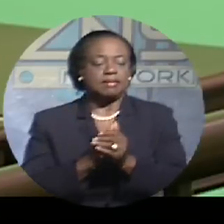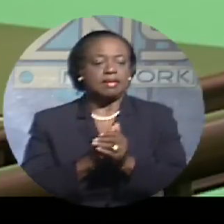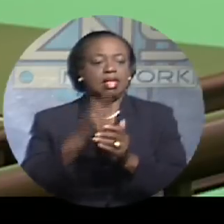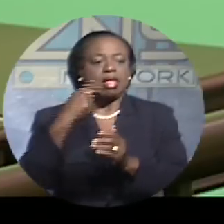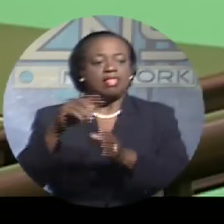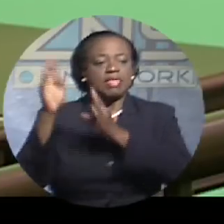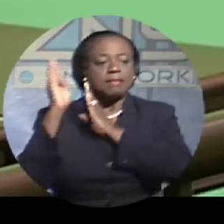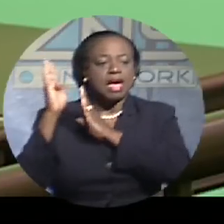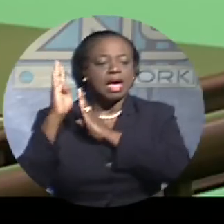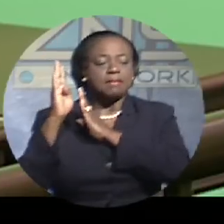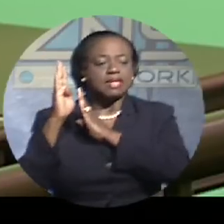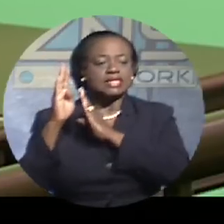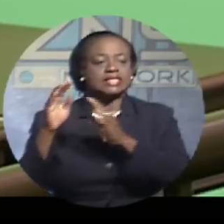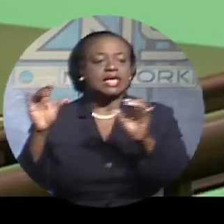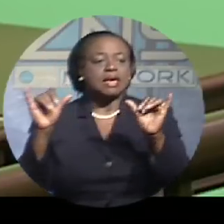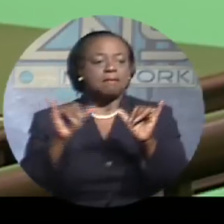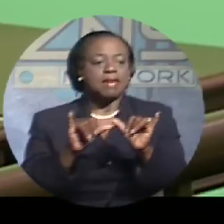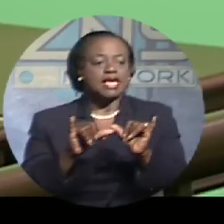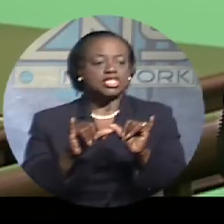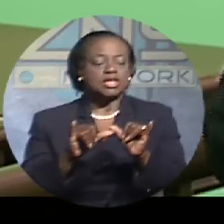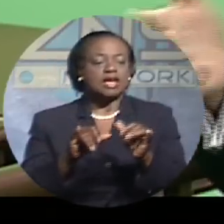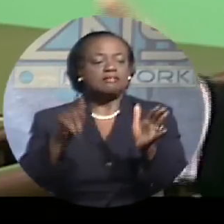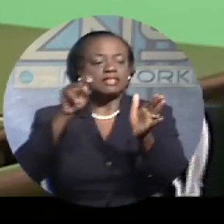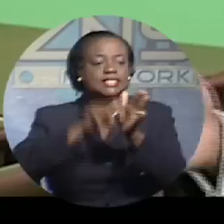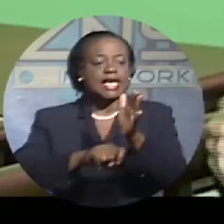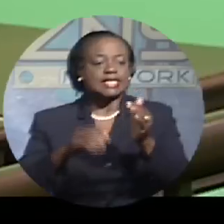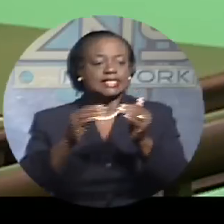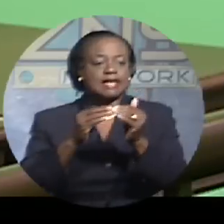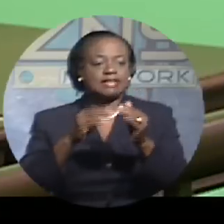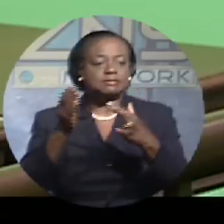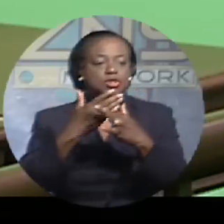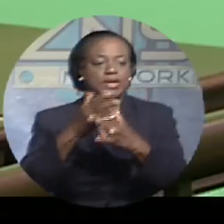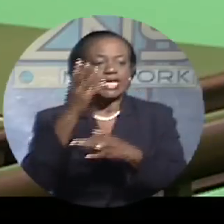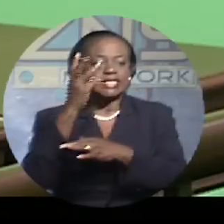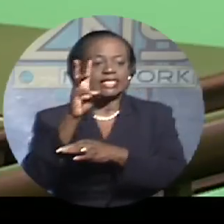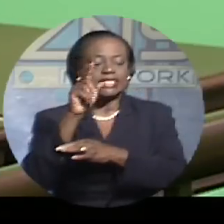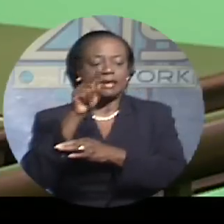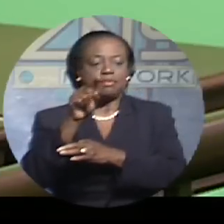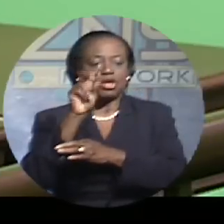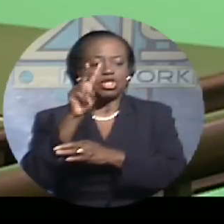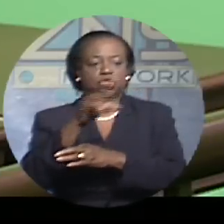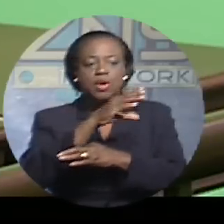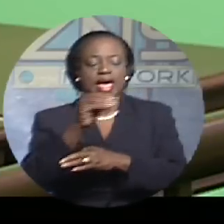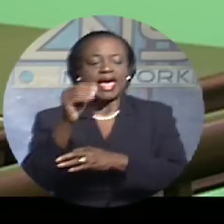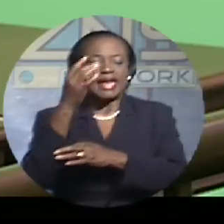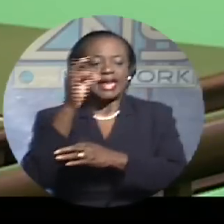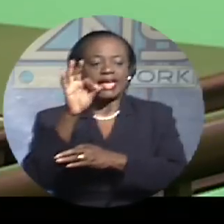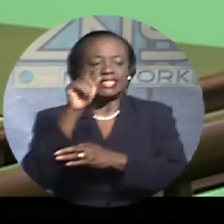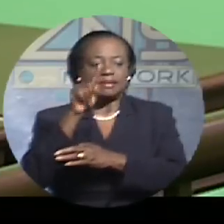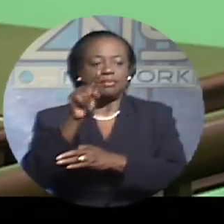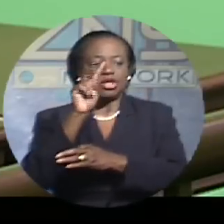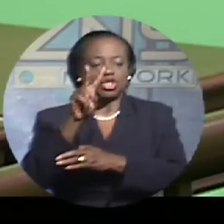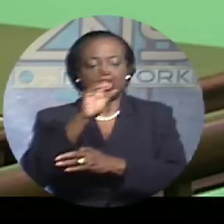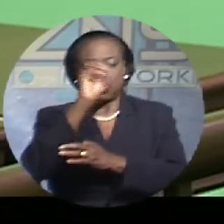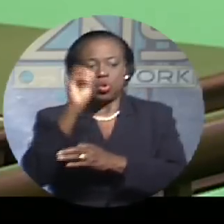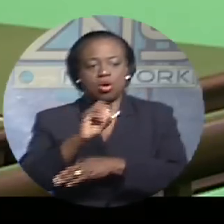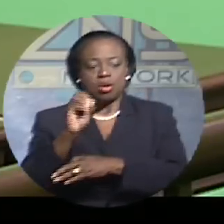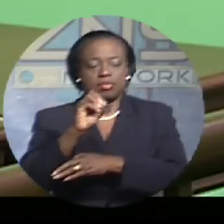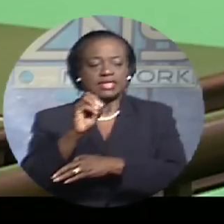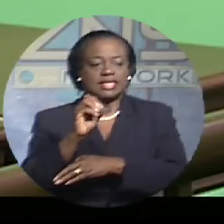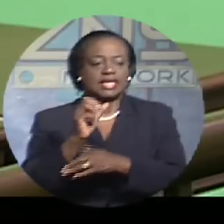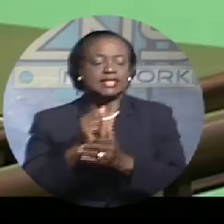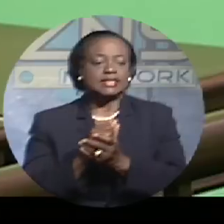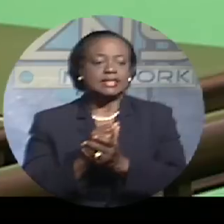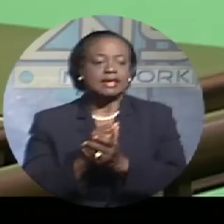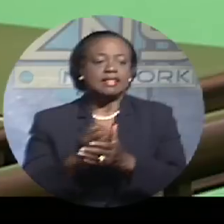Bahamas measure of tax revenue to GDP is anywhere between 16.2% and 18.2%. This